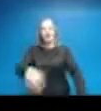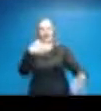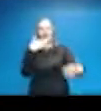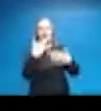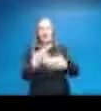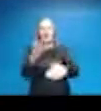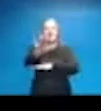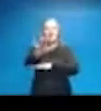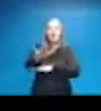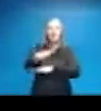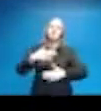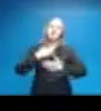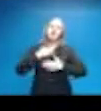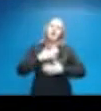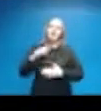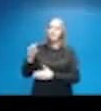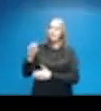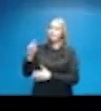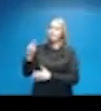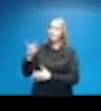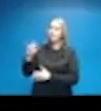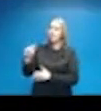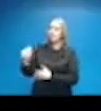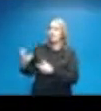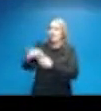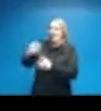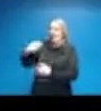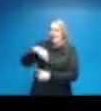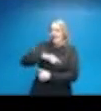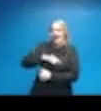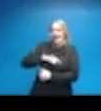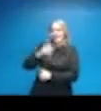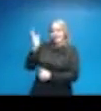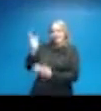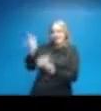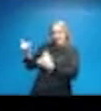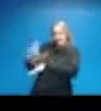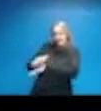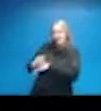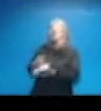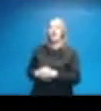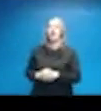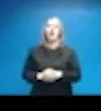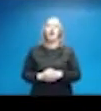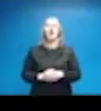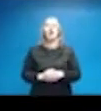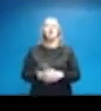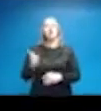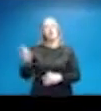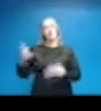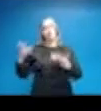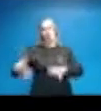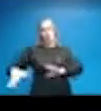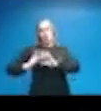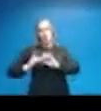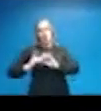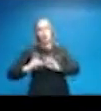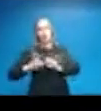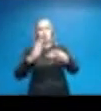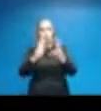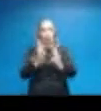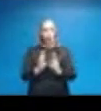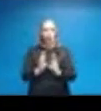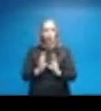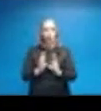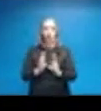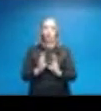good afternoon, and I appreciate, Maria, again, you including us in this briefing today. You know, as you stated, the weather certainly